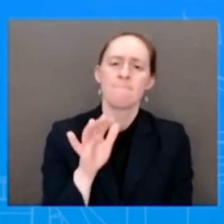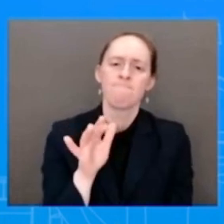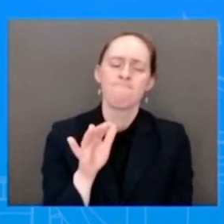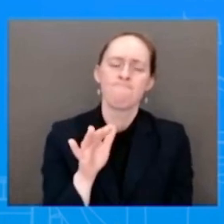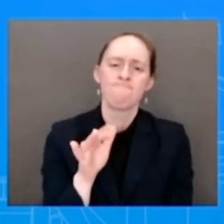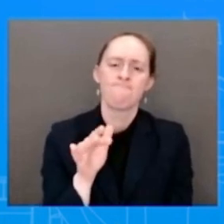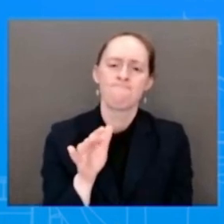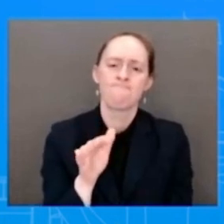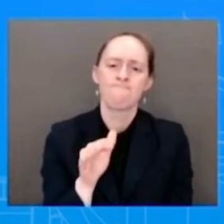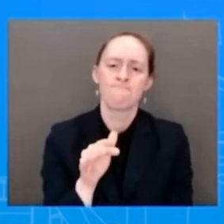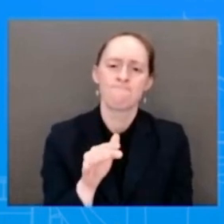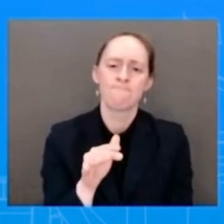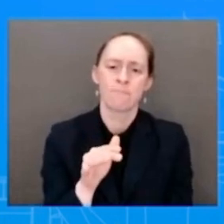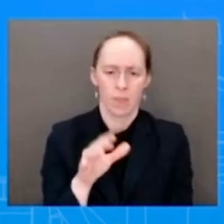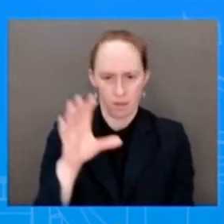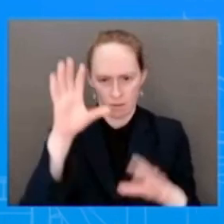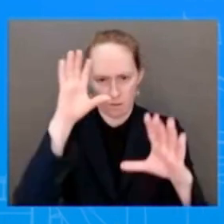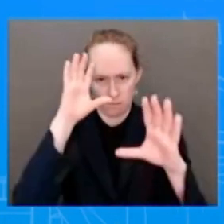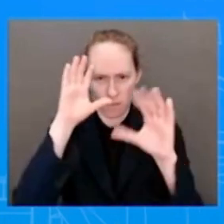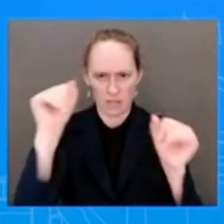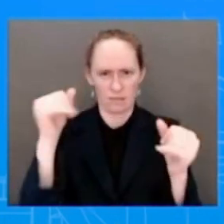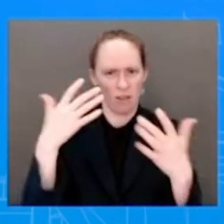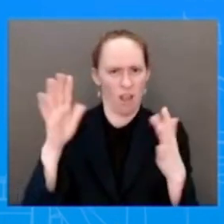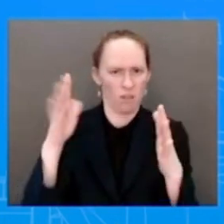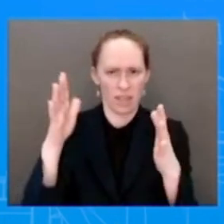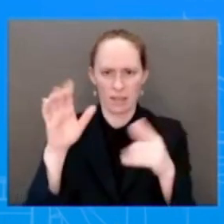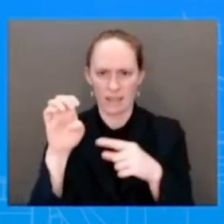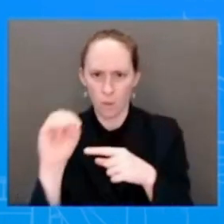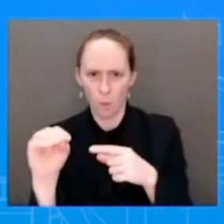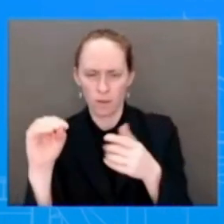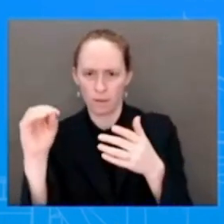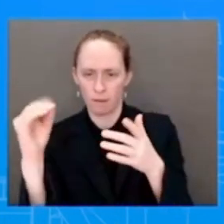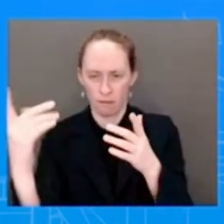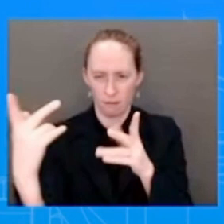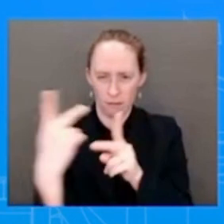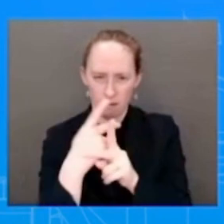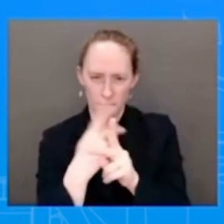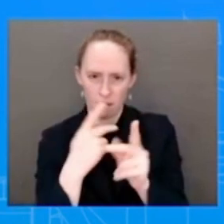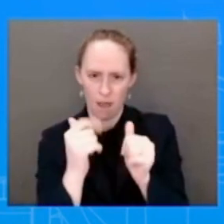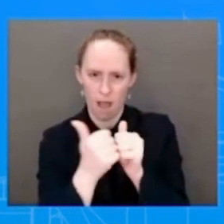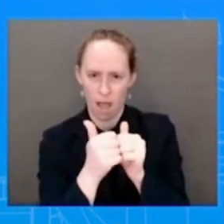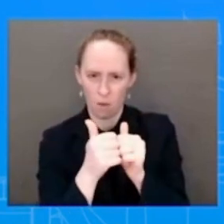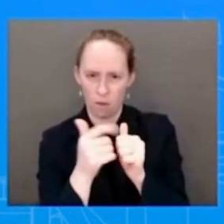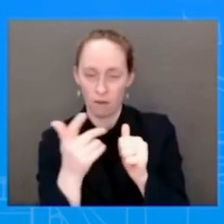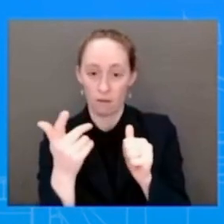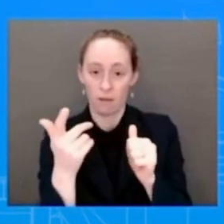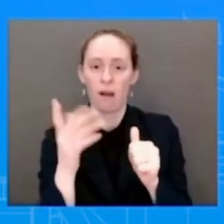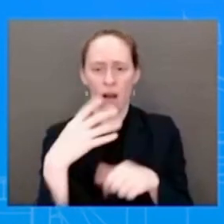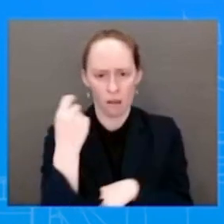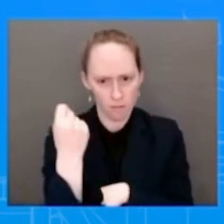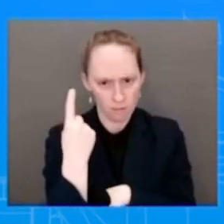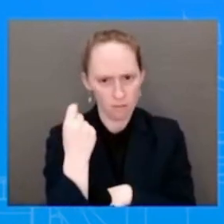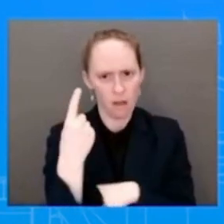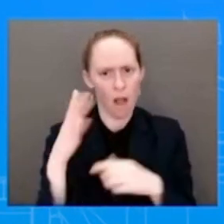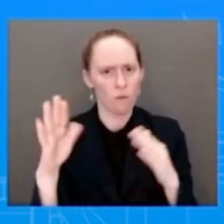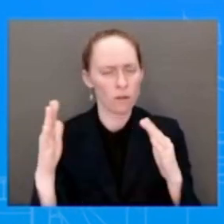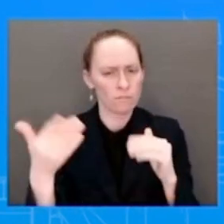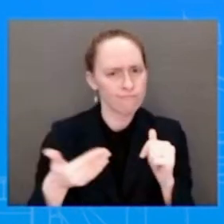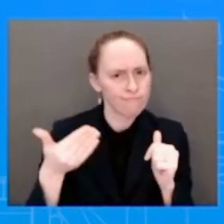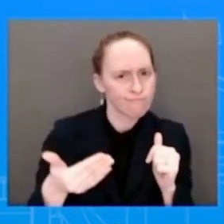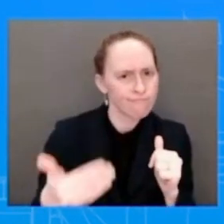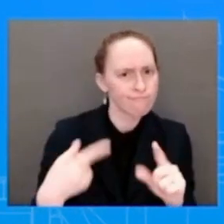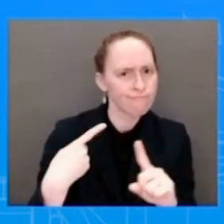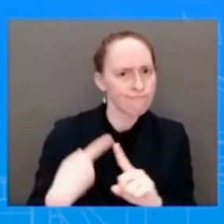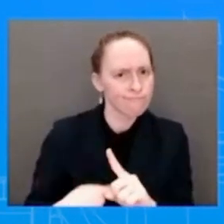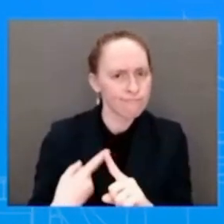and his team worked with and spoke with, had months and months of engagement with many folks in the communities. When you think about the Civil